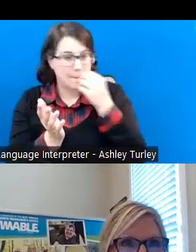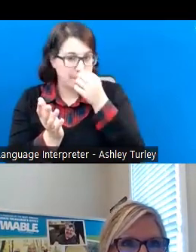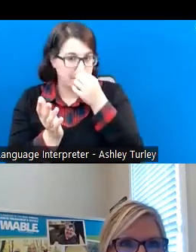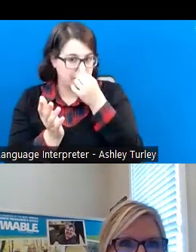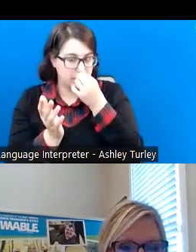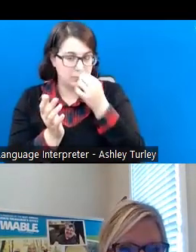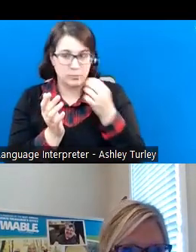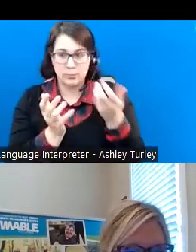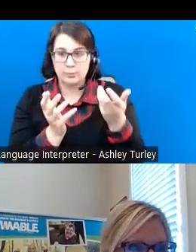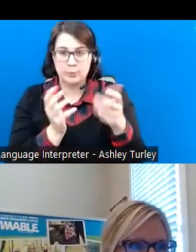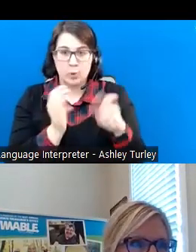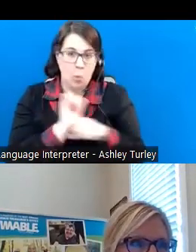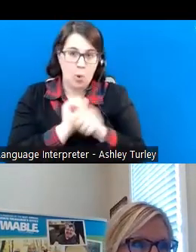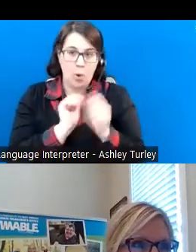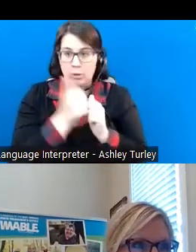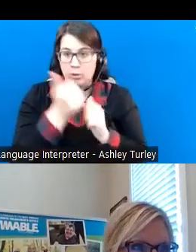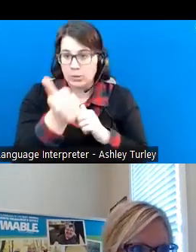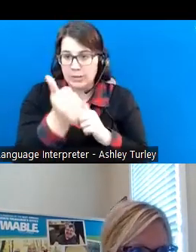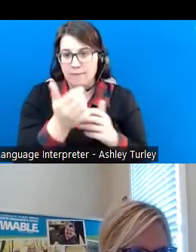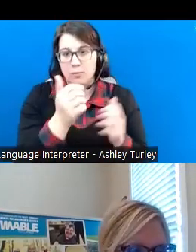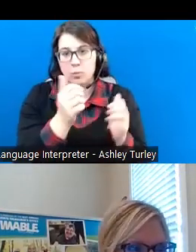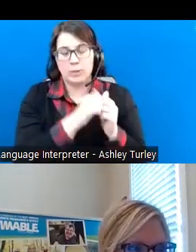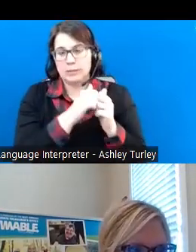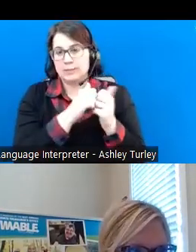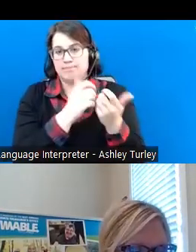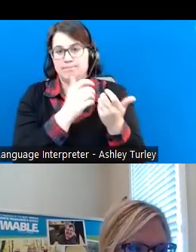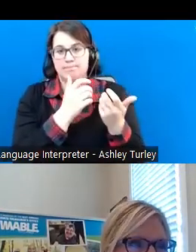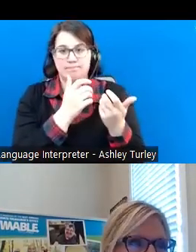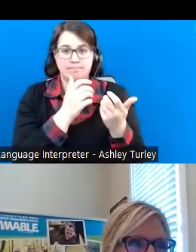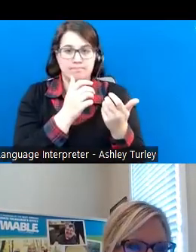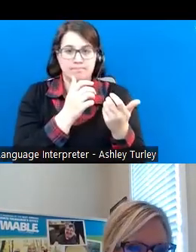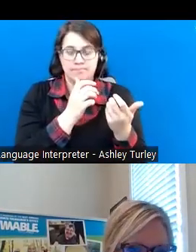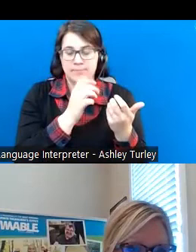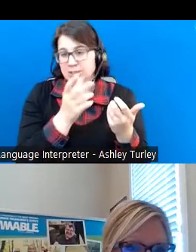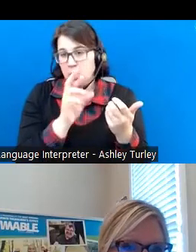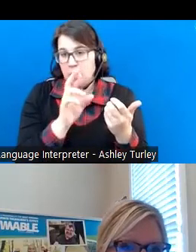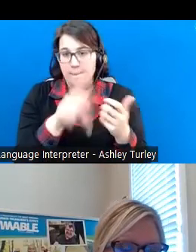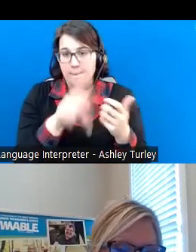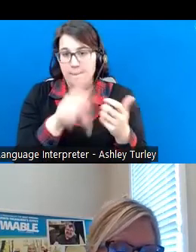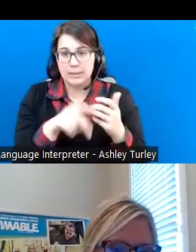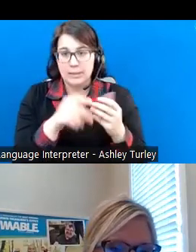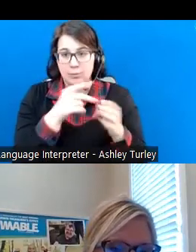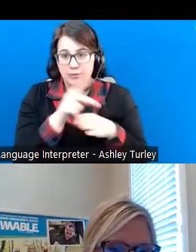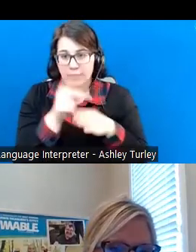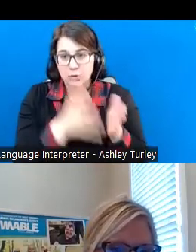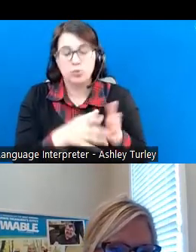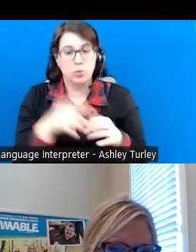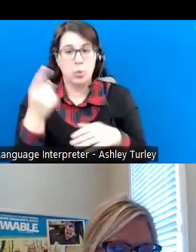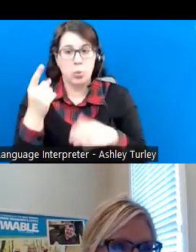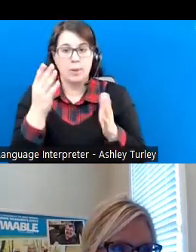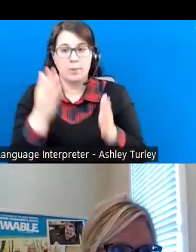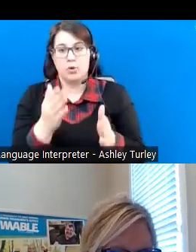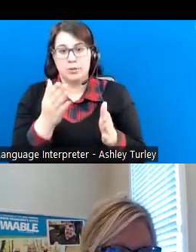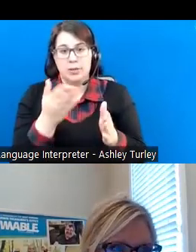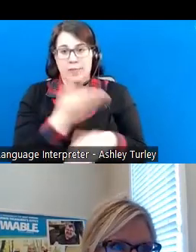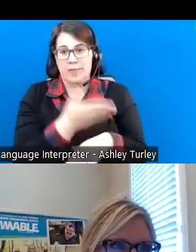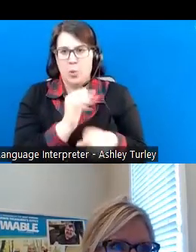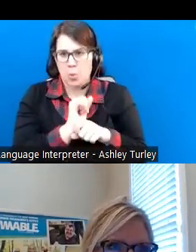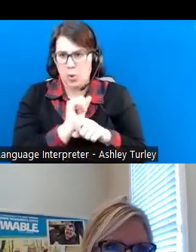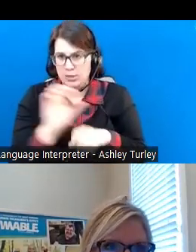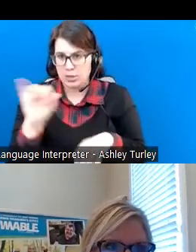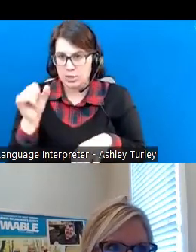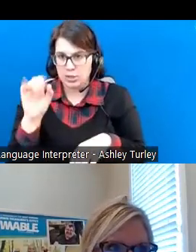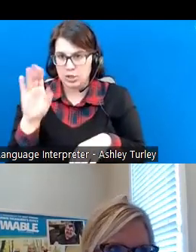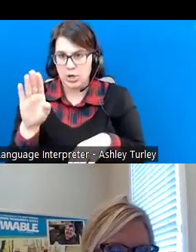you know, with yourselves, with community rehab professionals. I know there was an individual who's working at Job Squad,